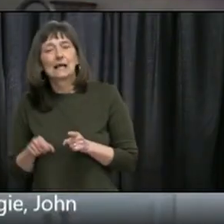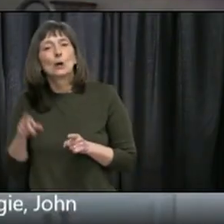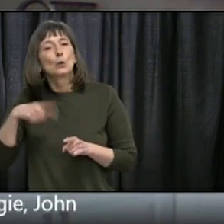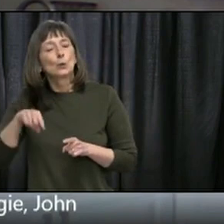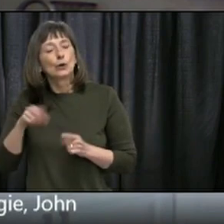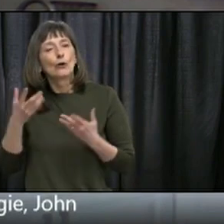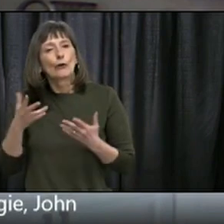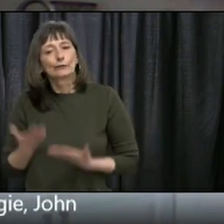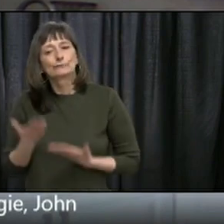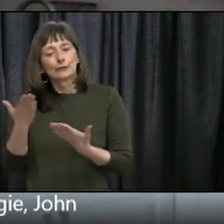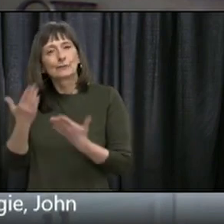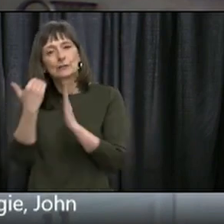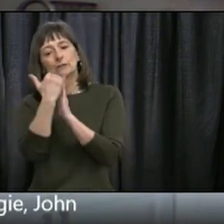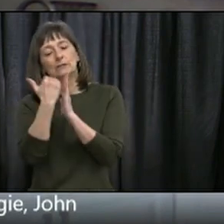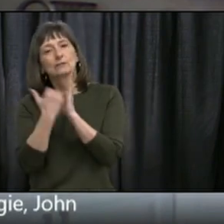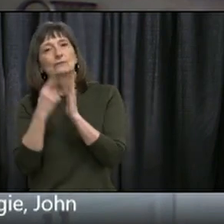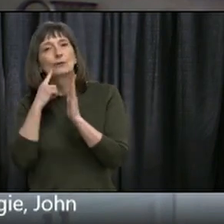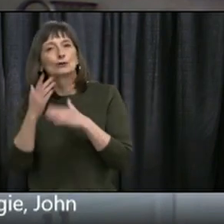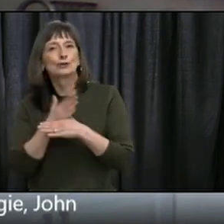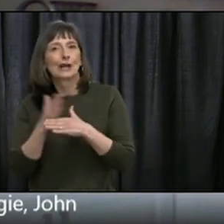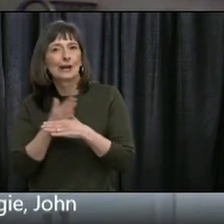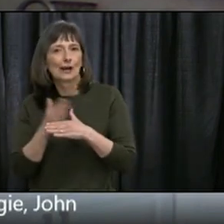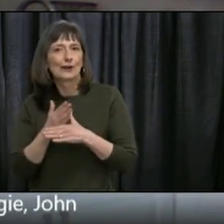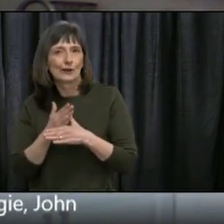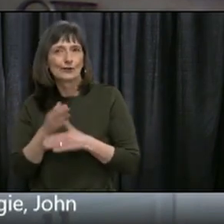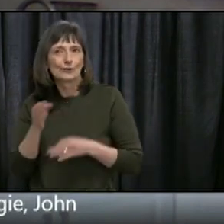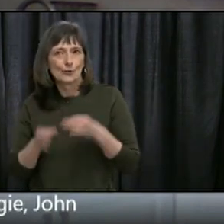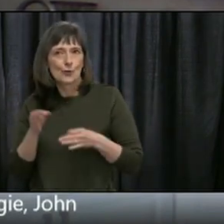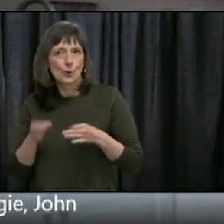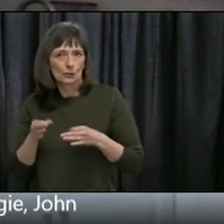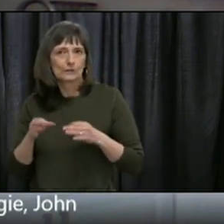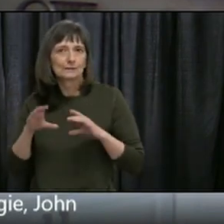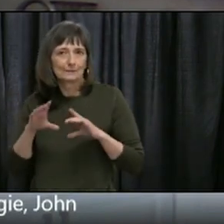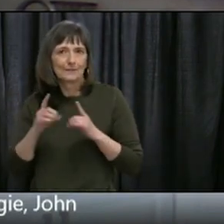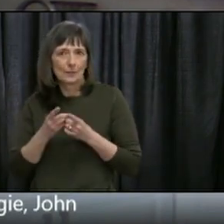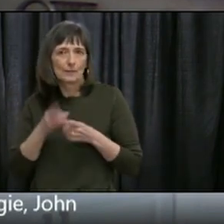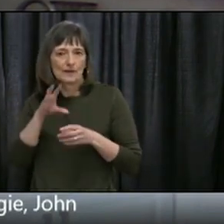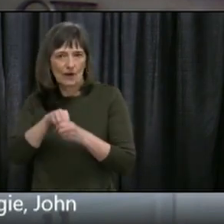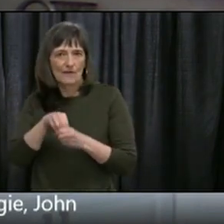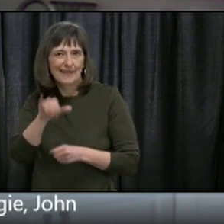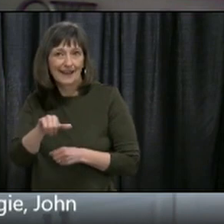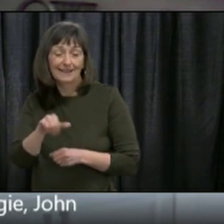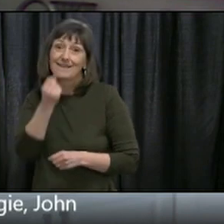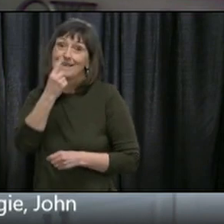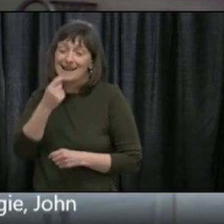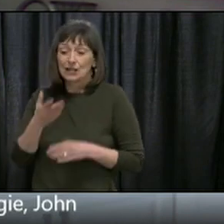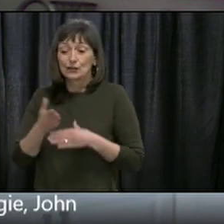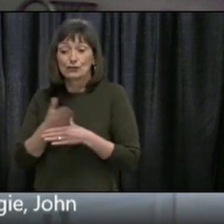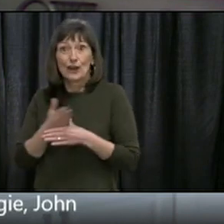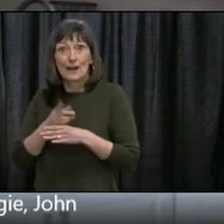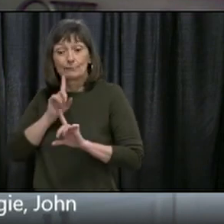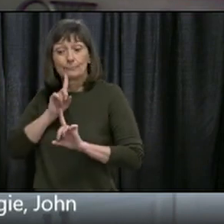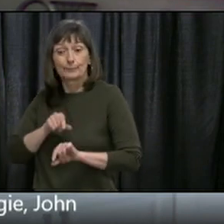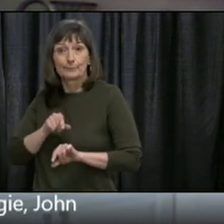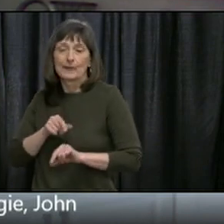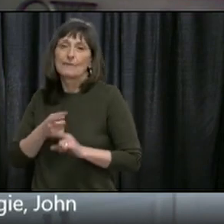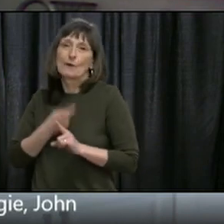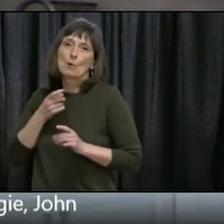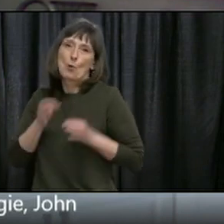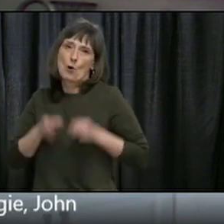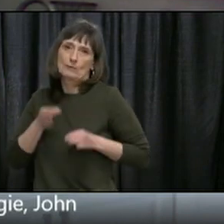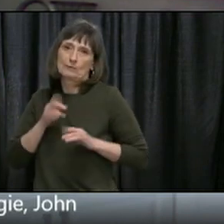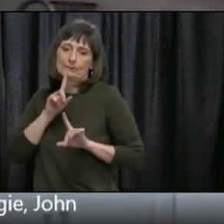custody arrangements. One of the issues fundamentally is that these are court ordered, court sanctioned arrangements.